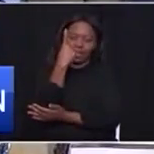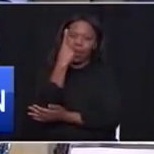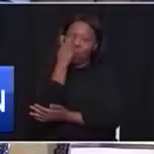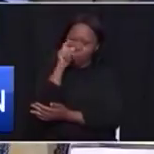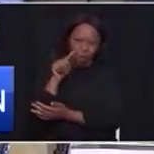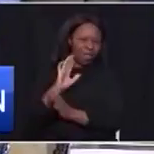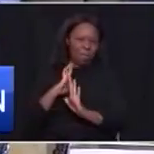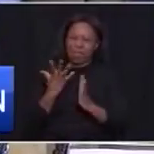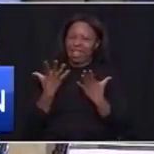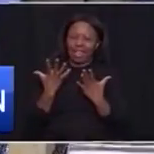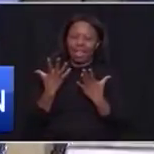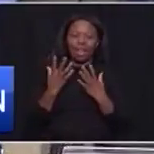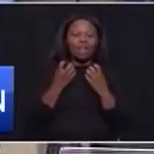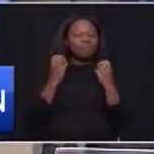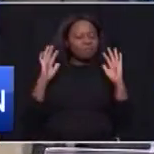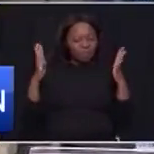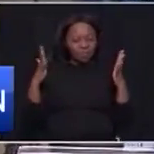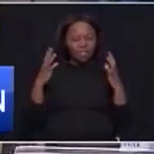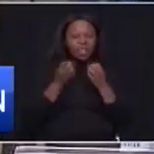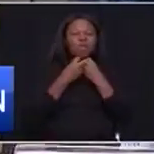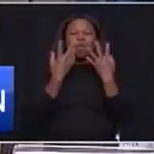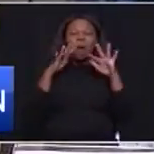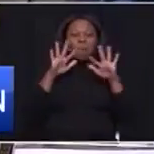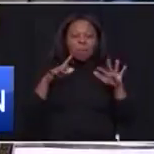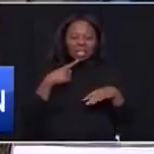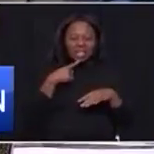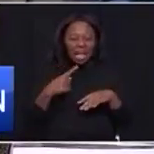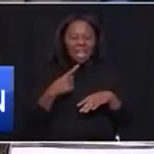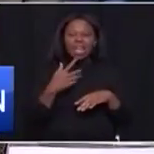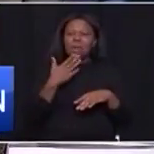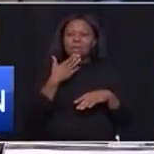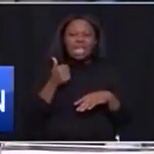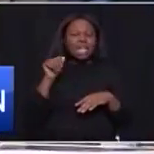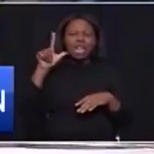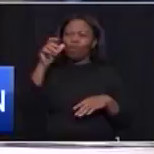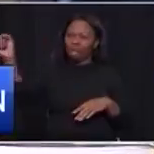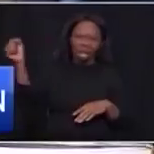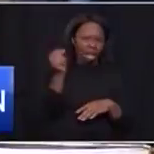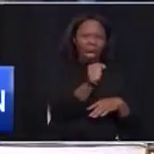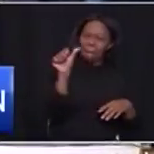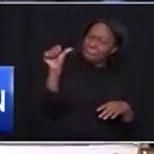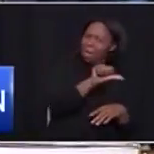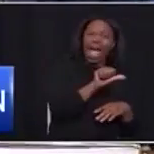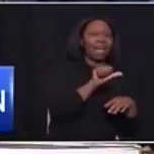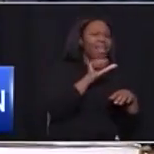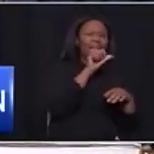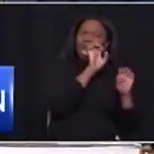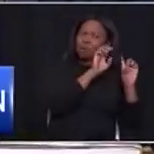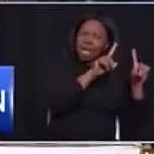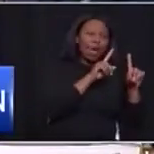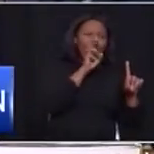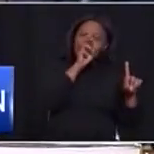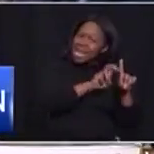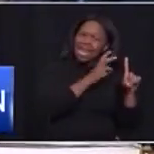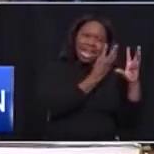And you know, a lot of people who tweeted and said to me, I must take you back to education. They said, look, man, we need that